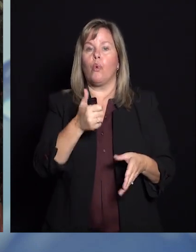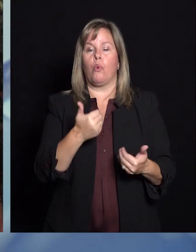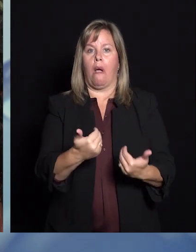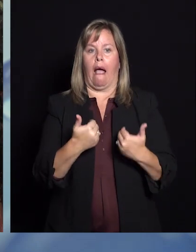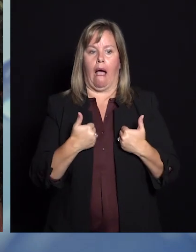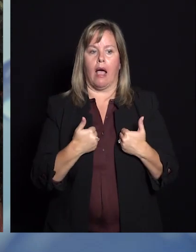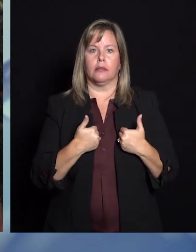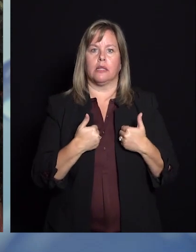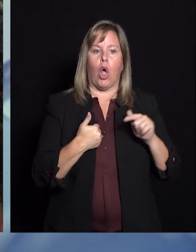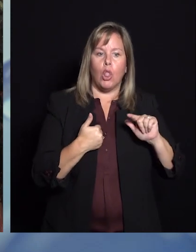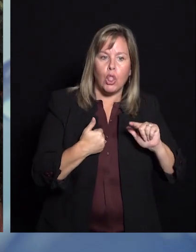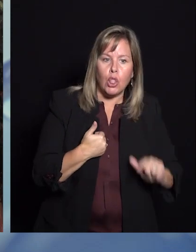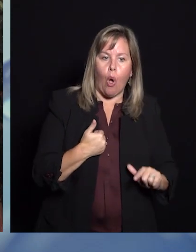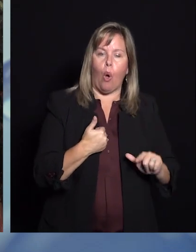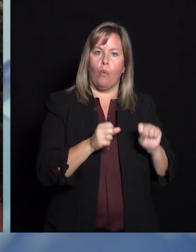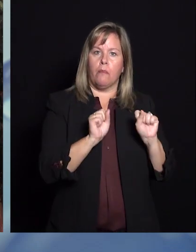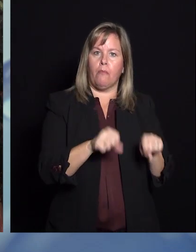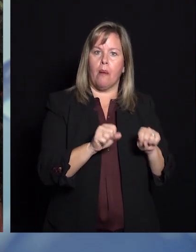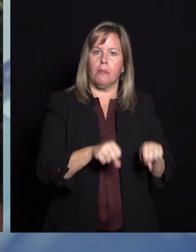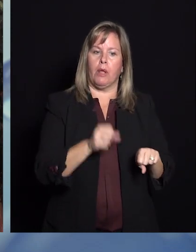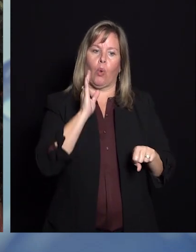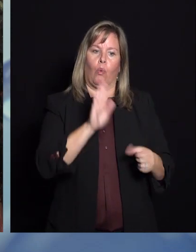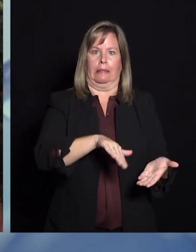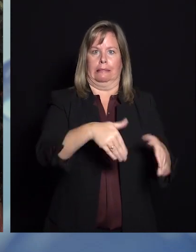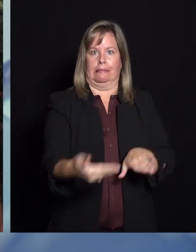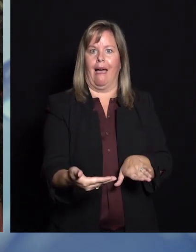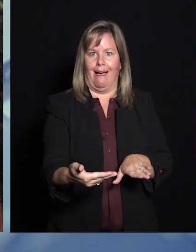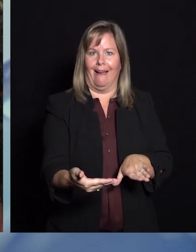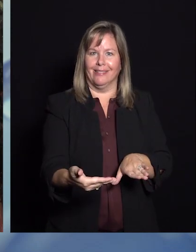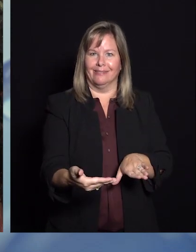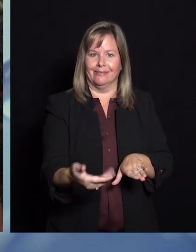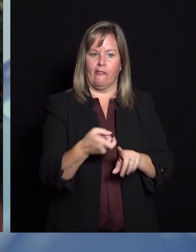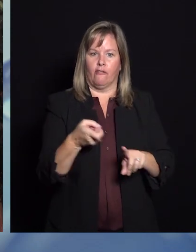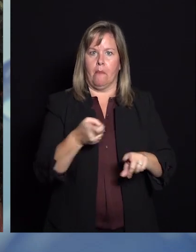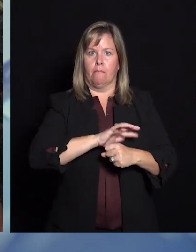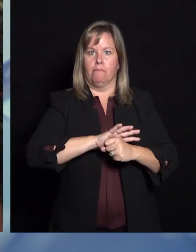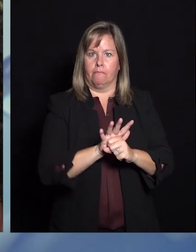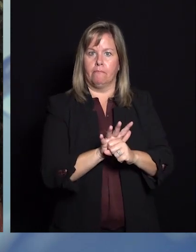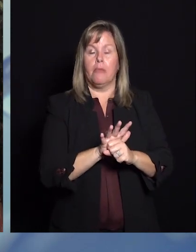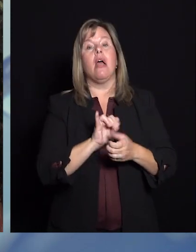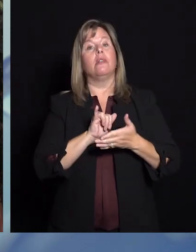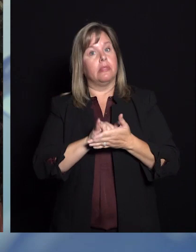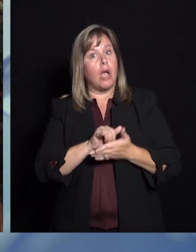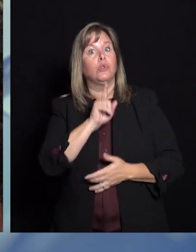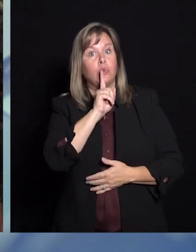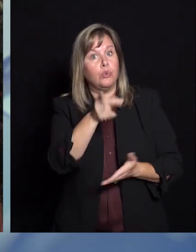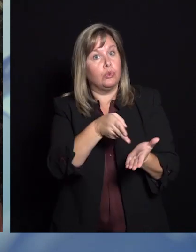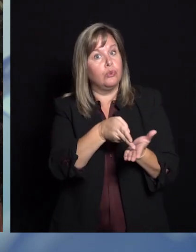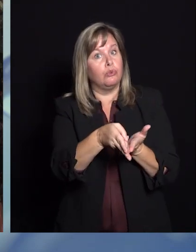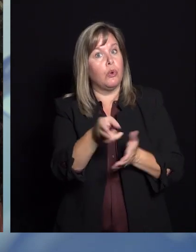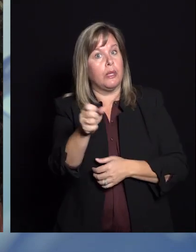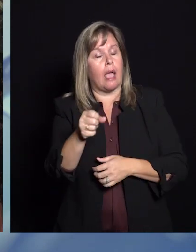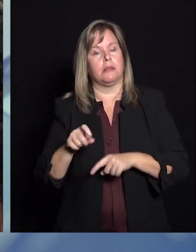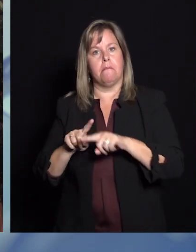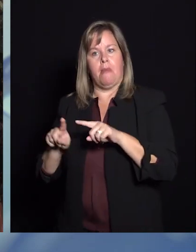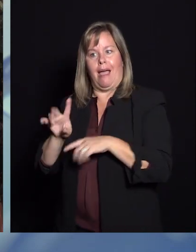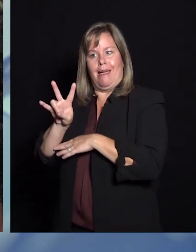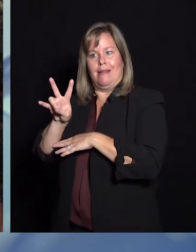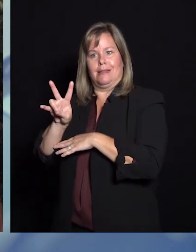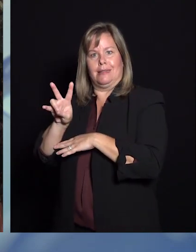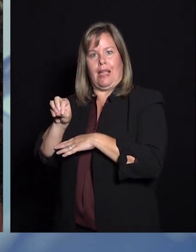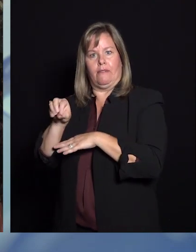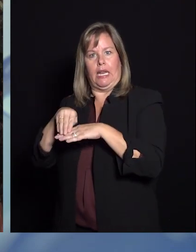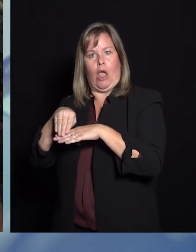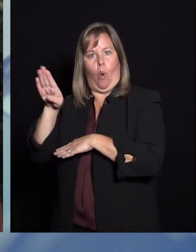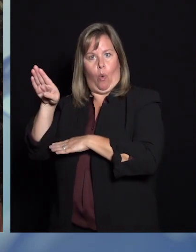has a low probability of dying from COVID-19. That is true. Although I must say in a 70 and older group,